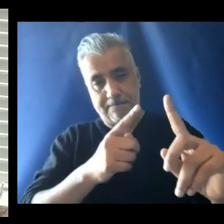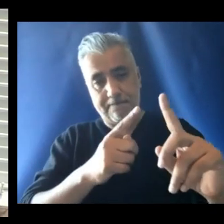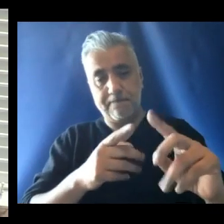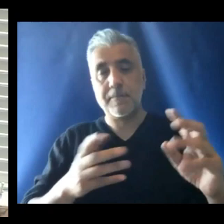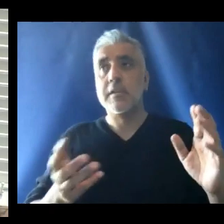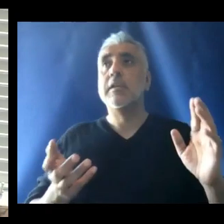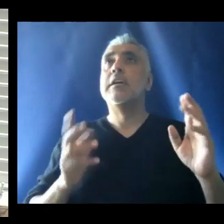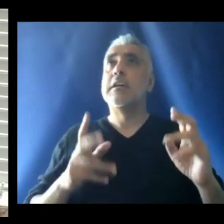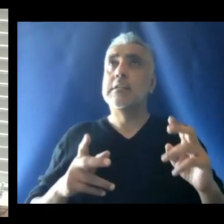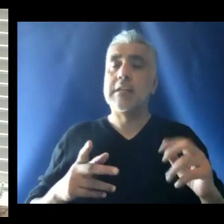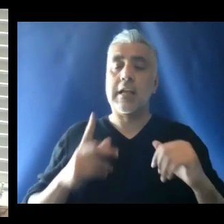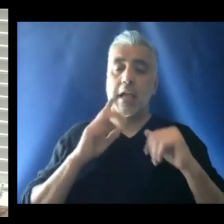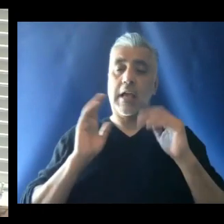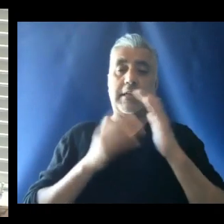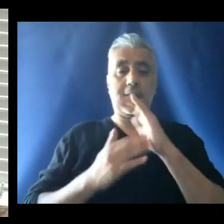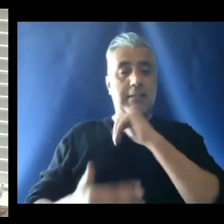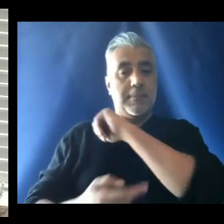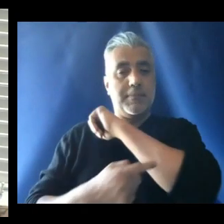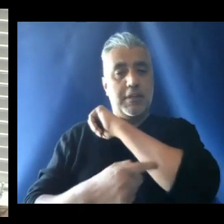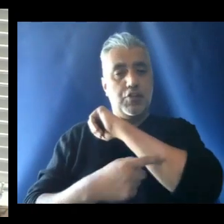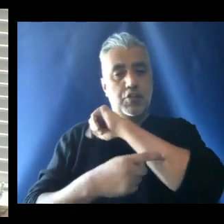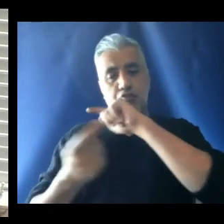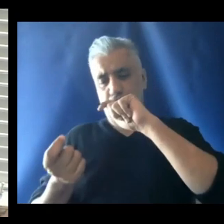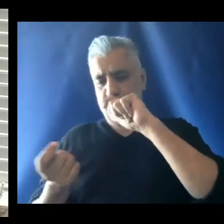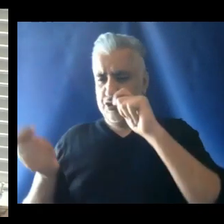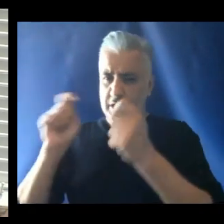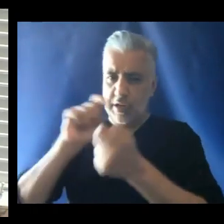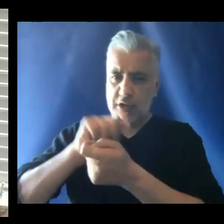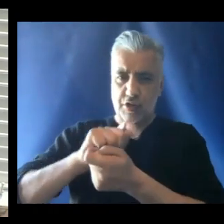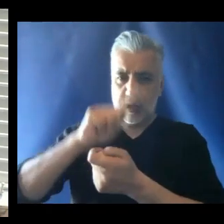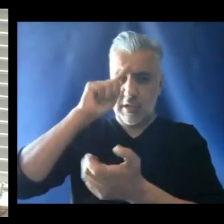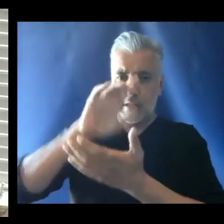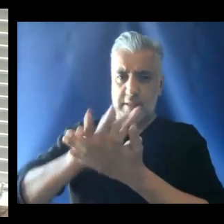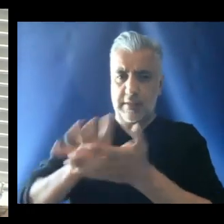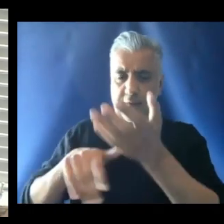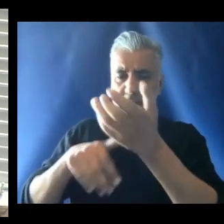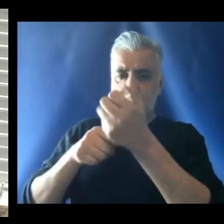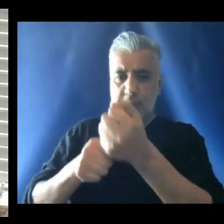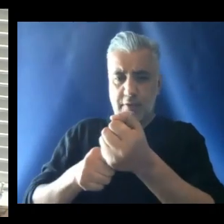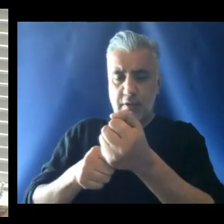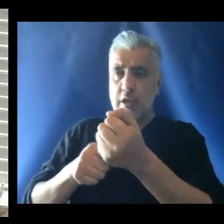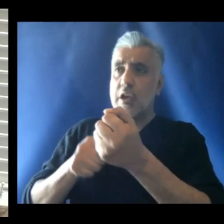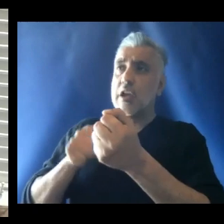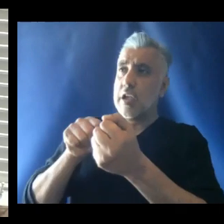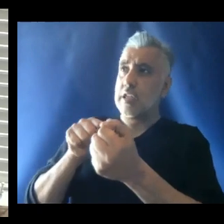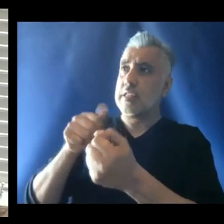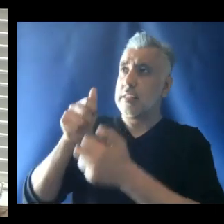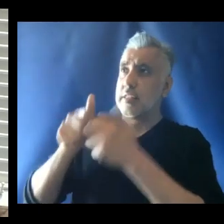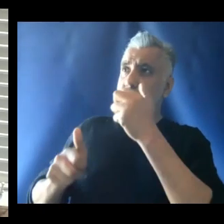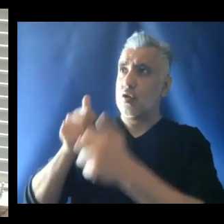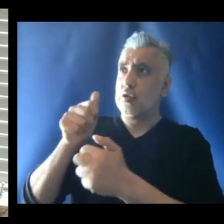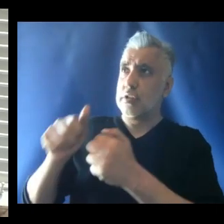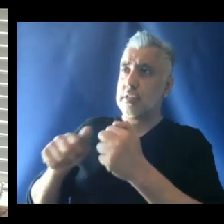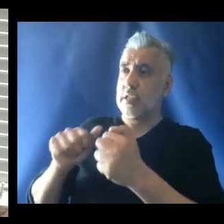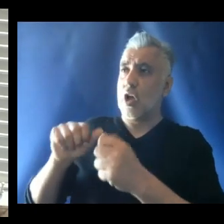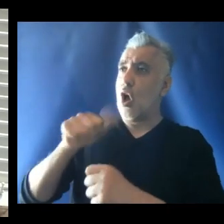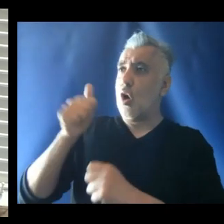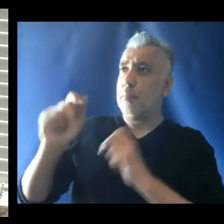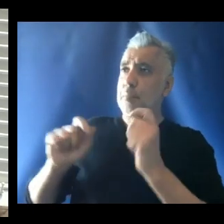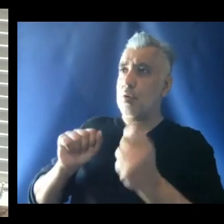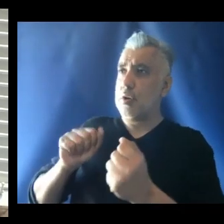against the temptation to turn the face before the difficulties and suffering of others.